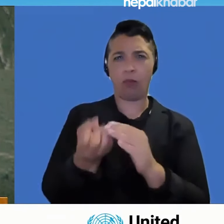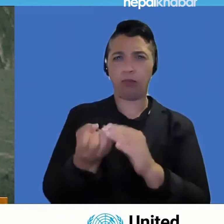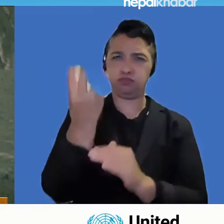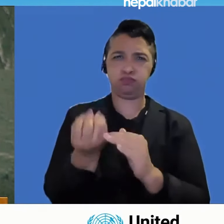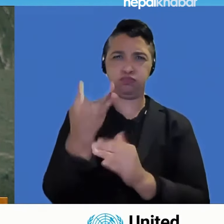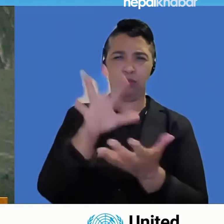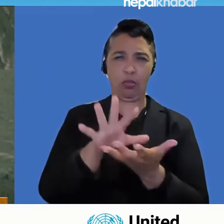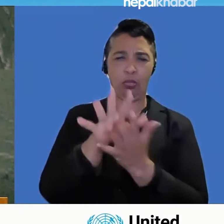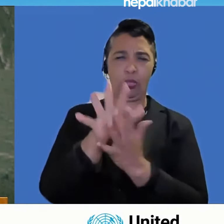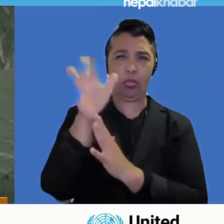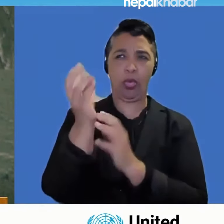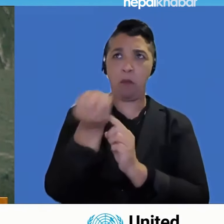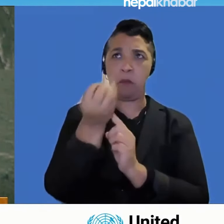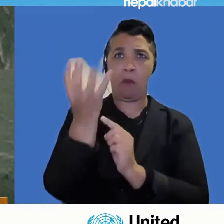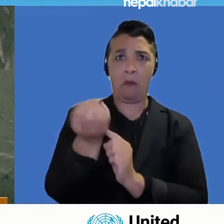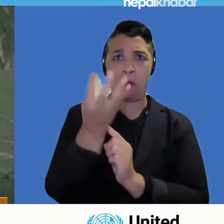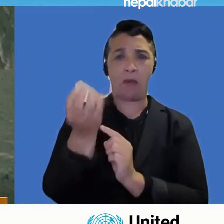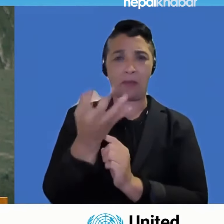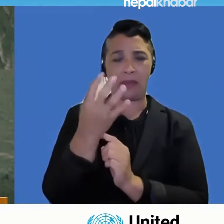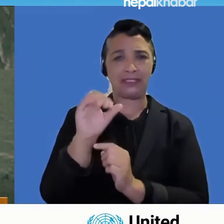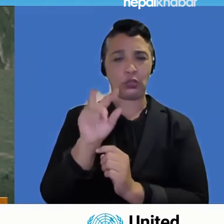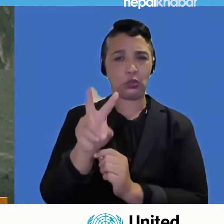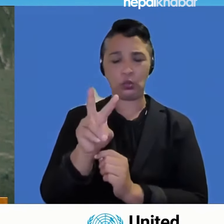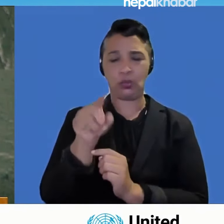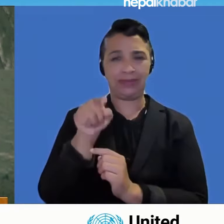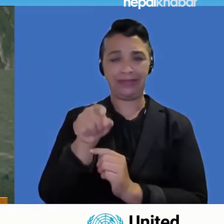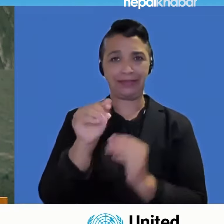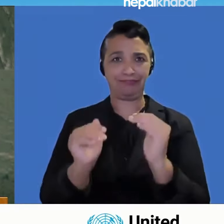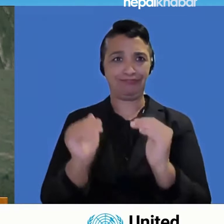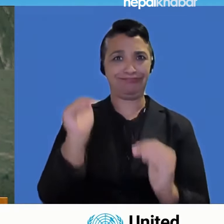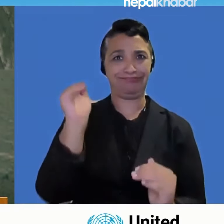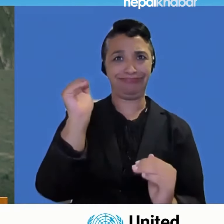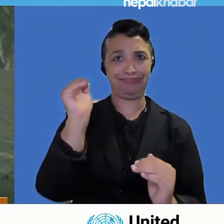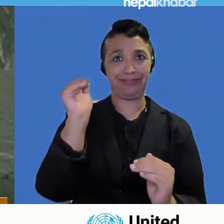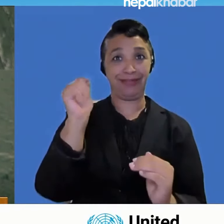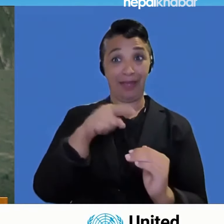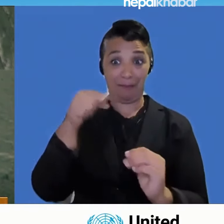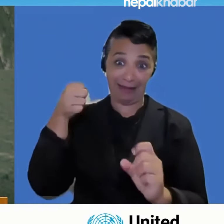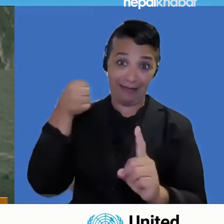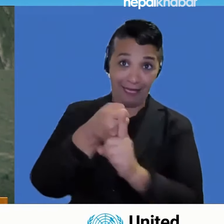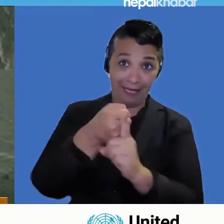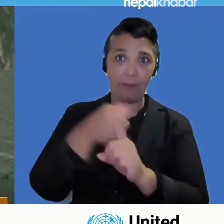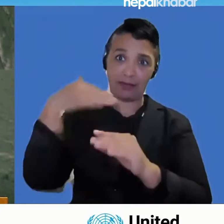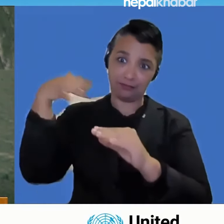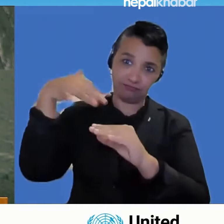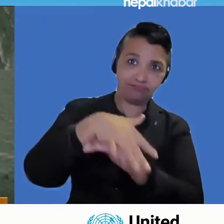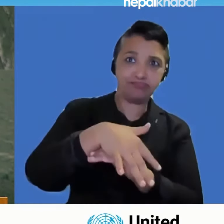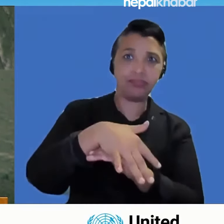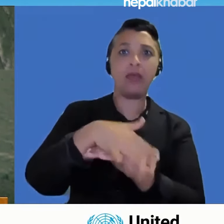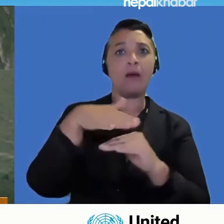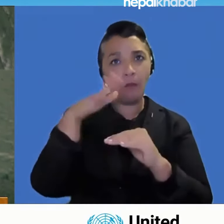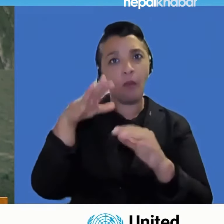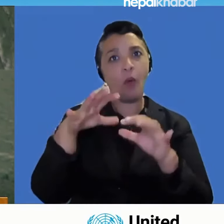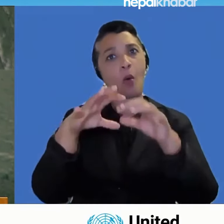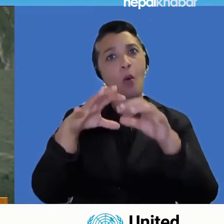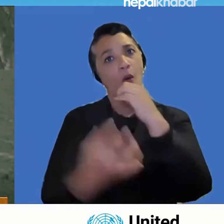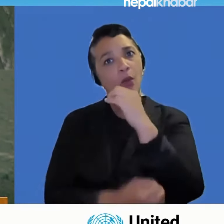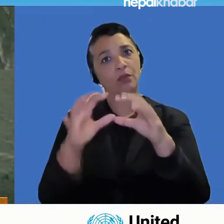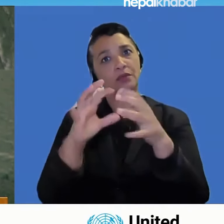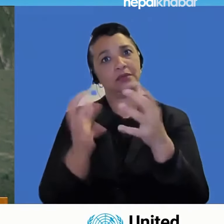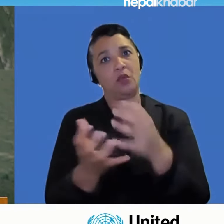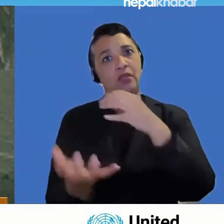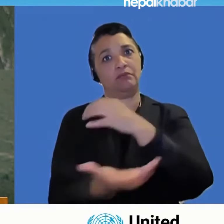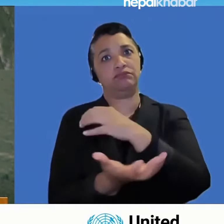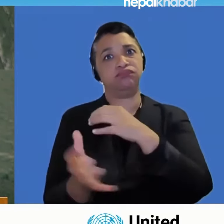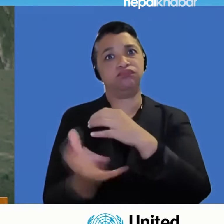devastating impacts of climate change. The people of LDCs